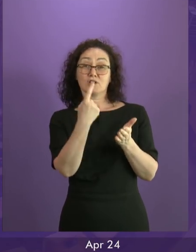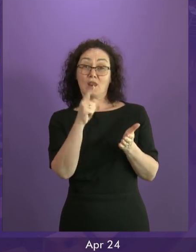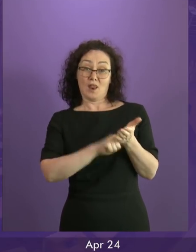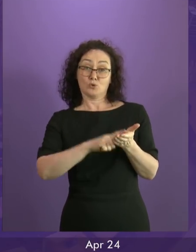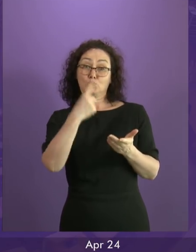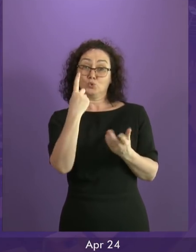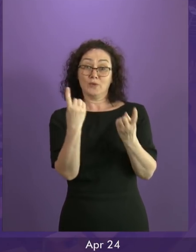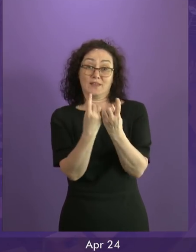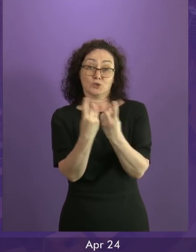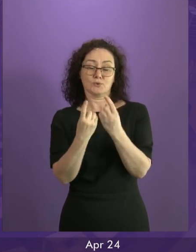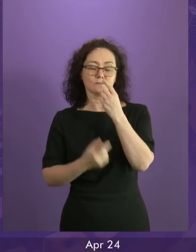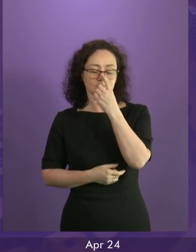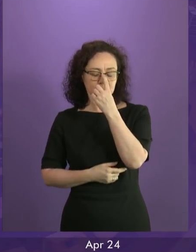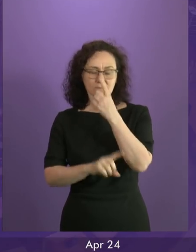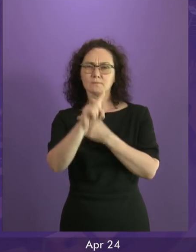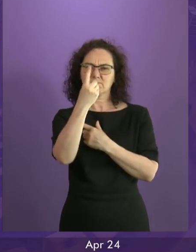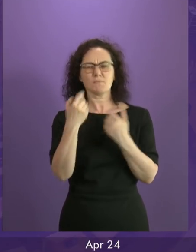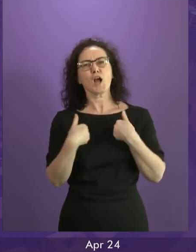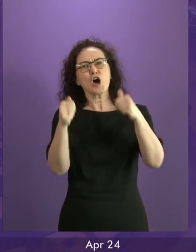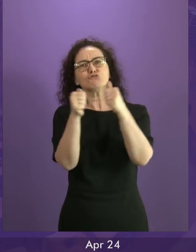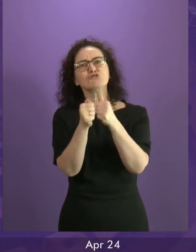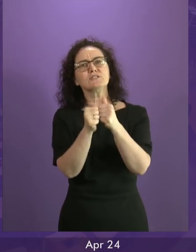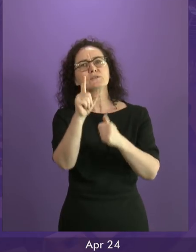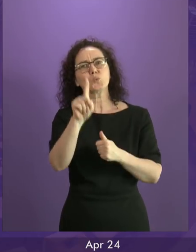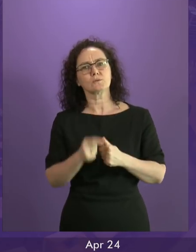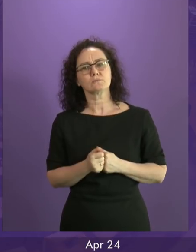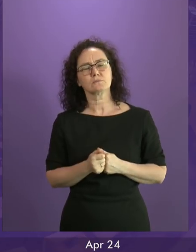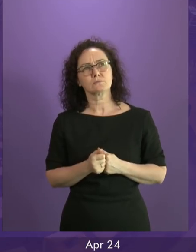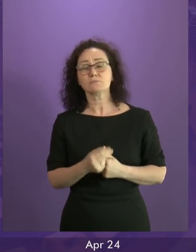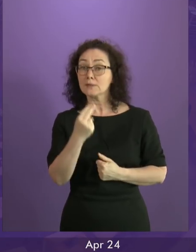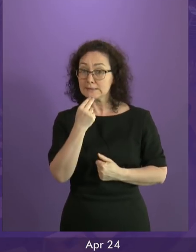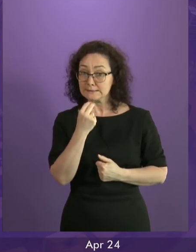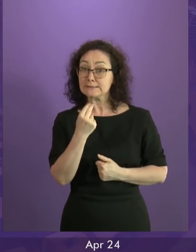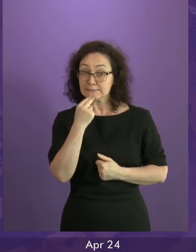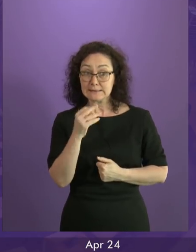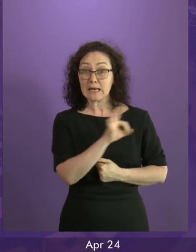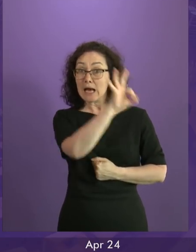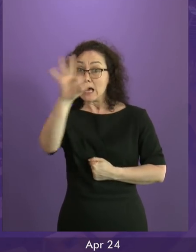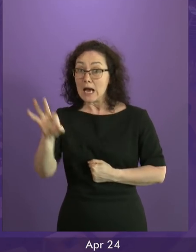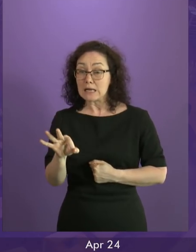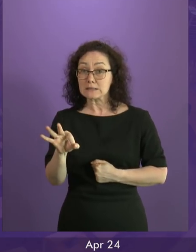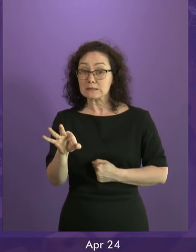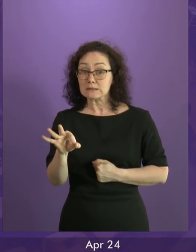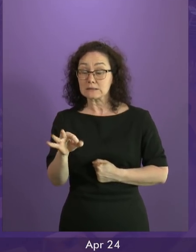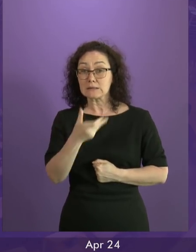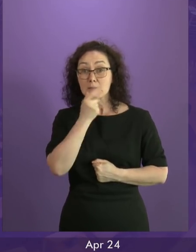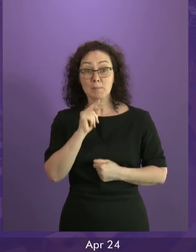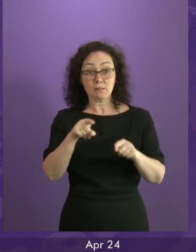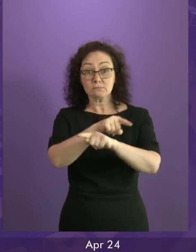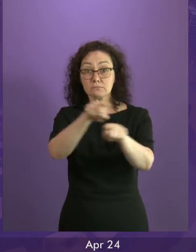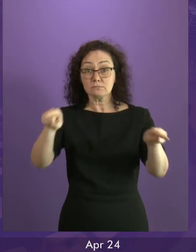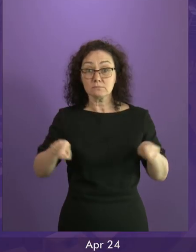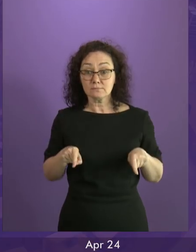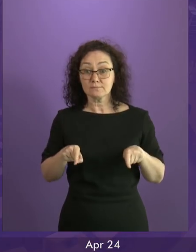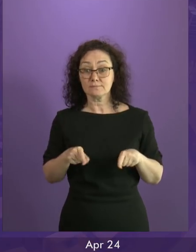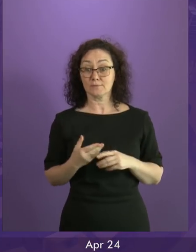Firstly, I absolutely agree about testing public opinion. The last test of public opinion in Scotland, of course, was a by-election in